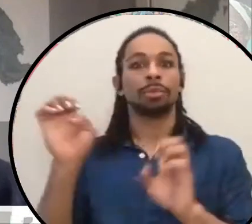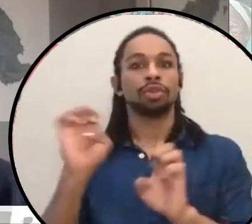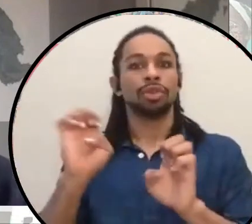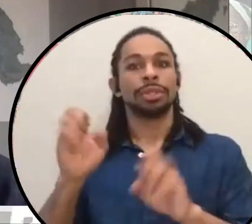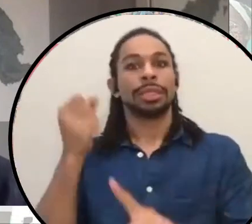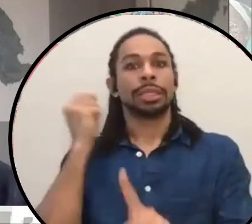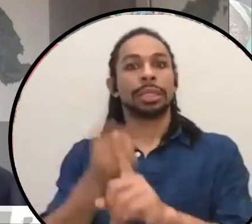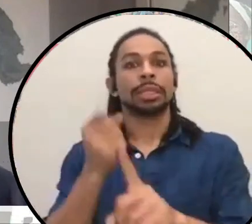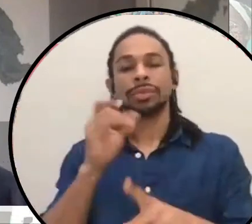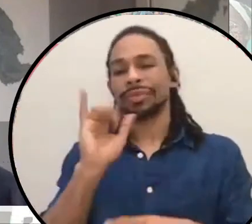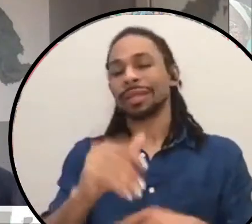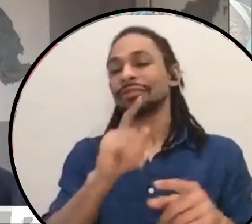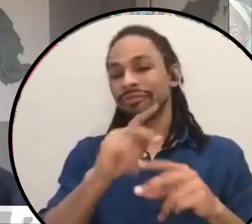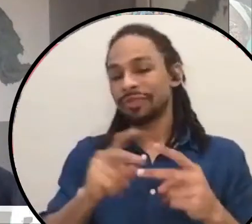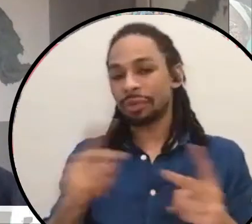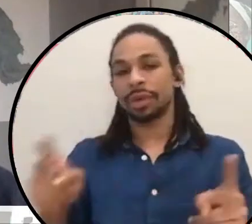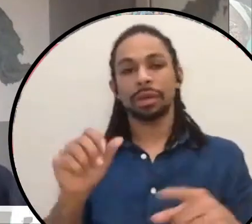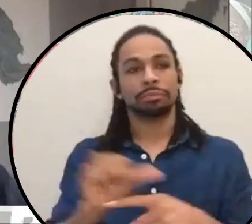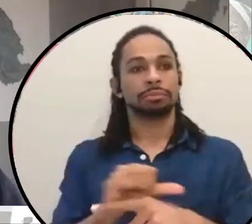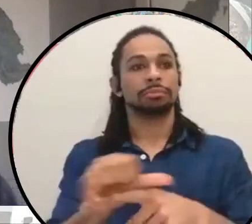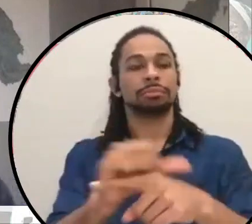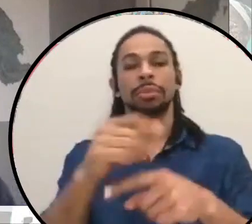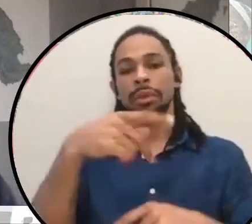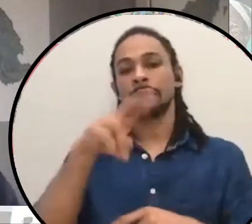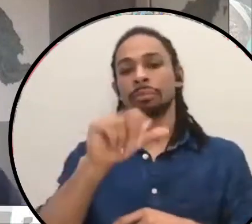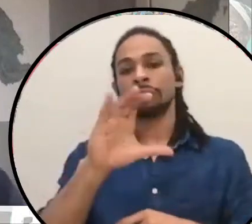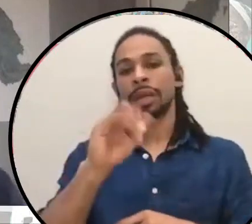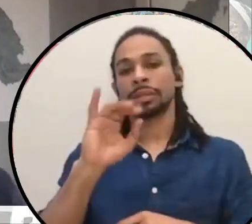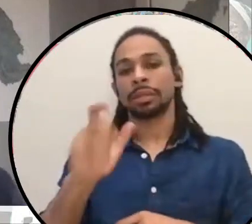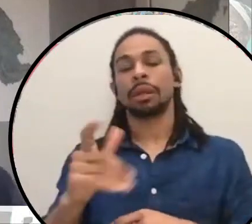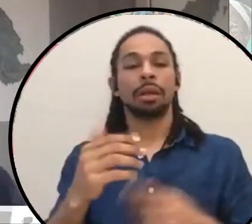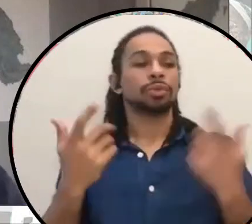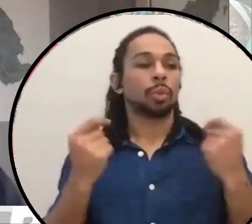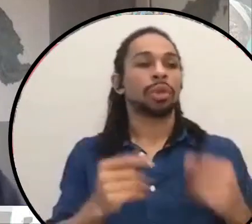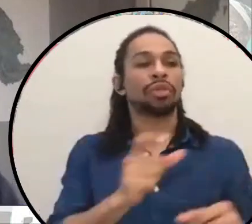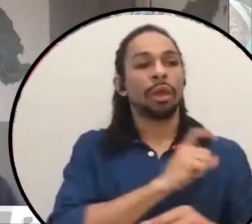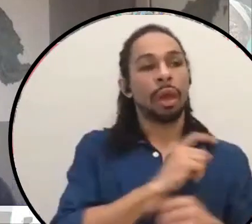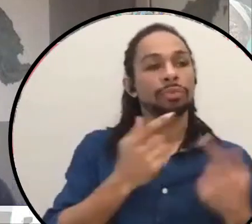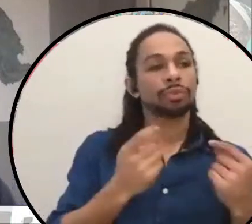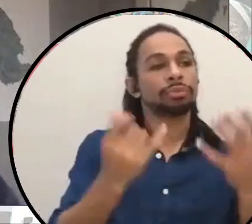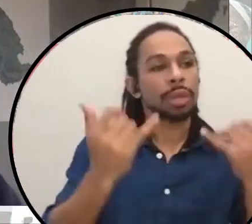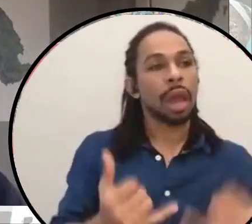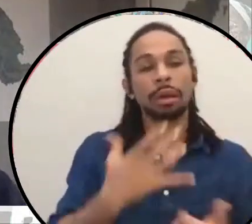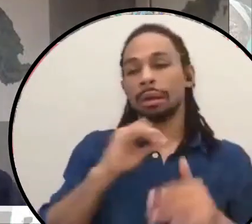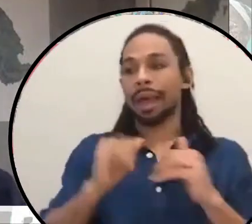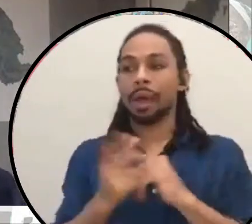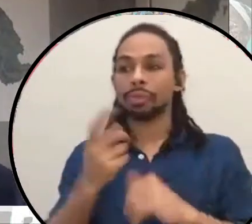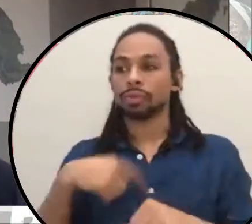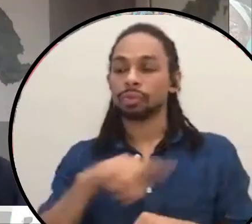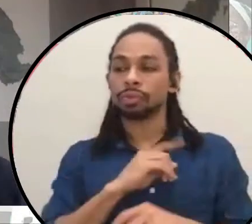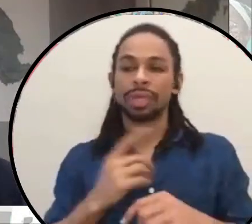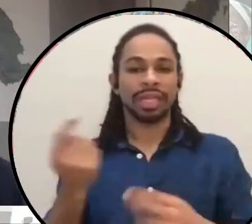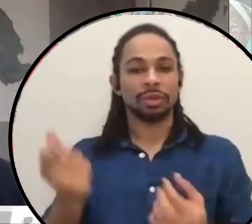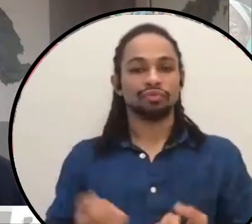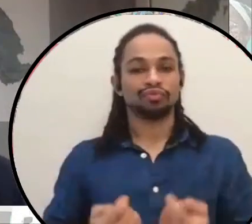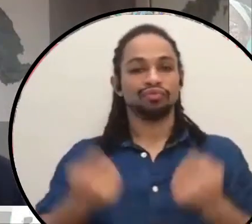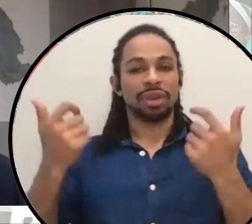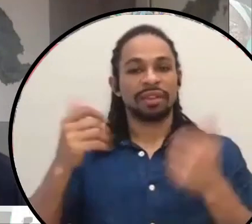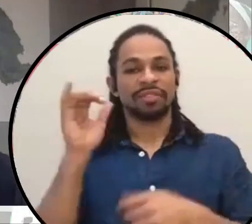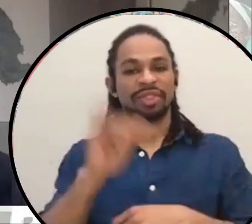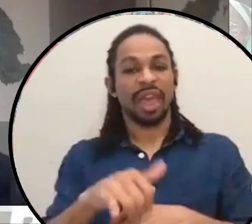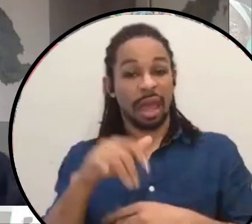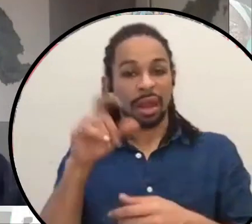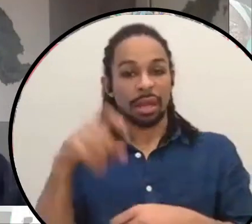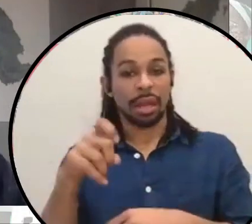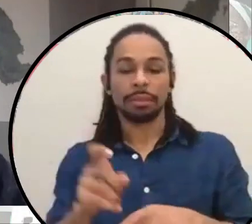detailed, like what are the things the cops do now and how can we have somebody else do them? Or, you know, how do we get rid of that need? But I do